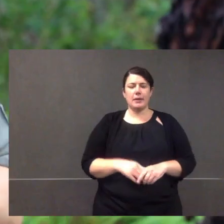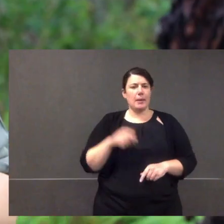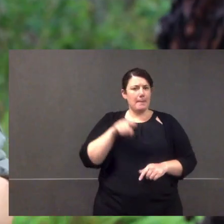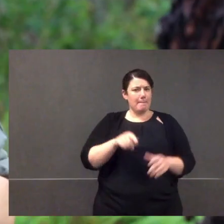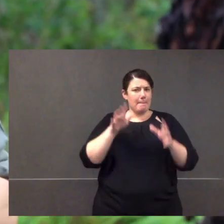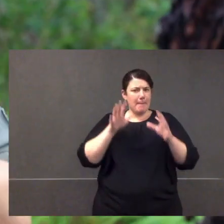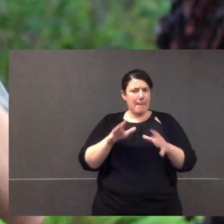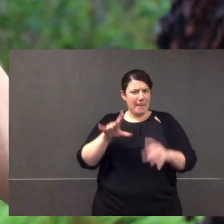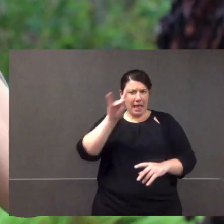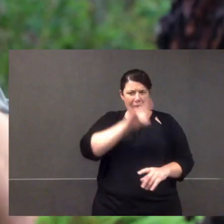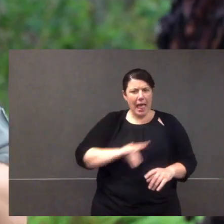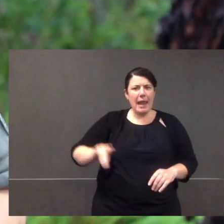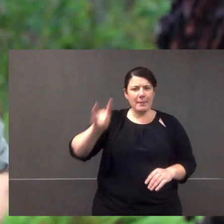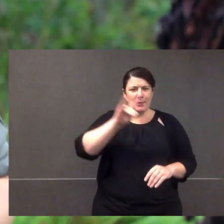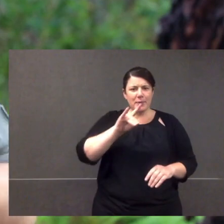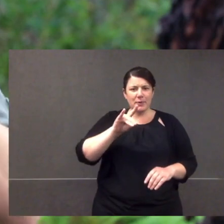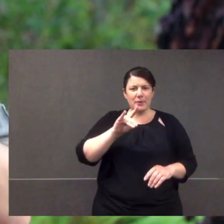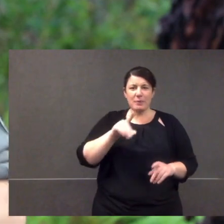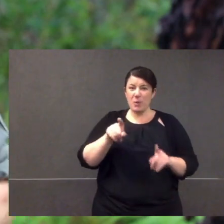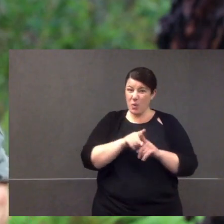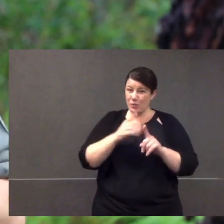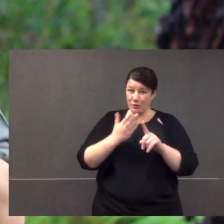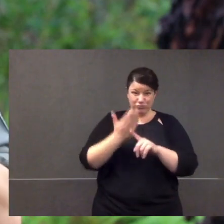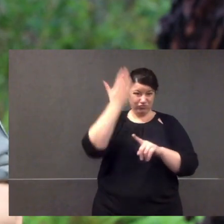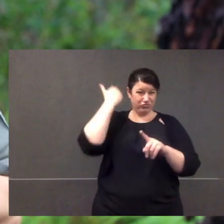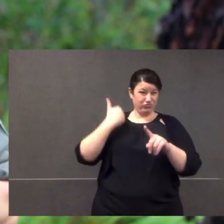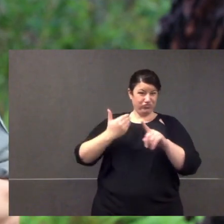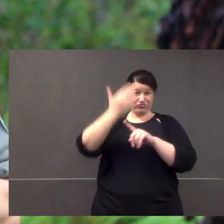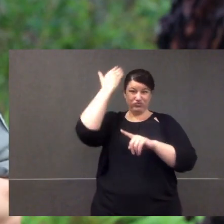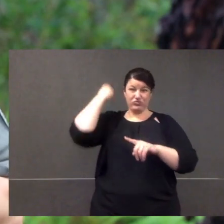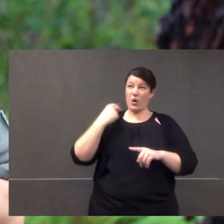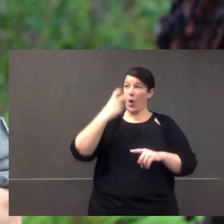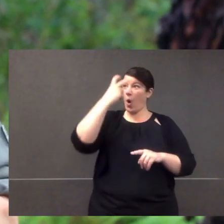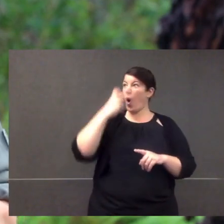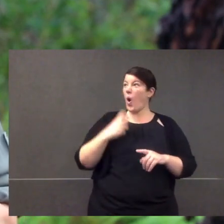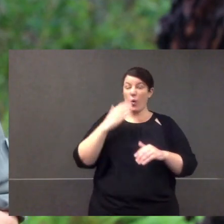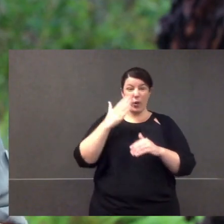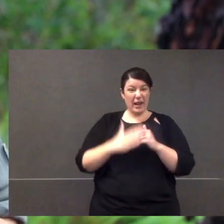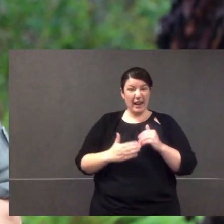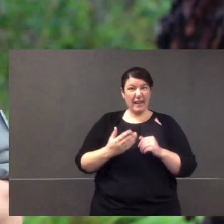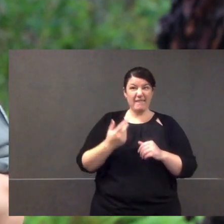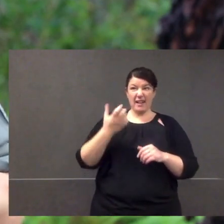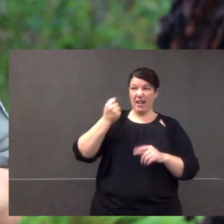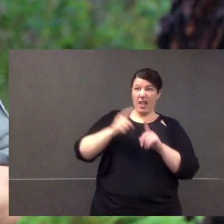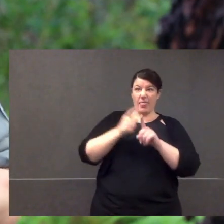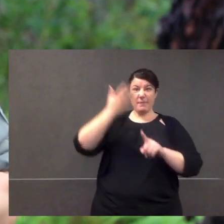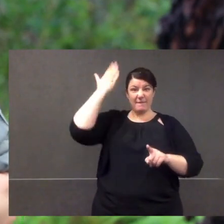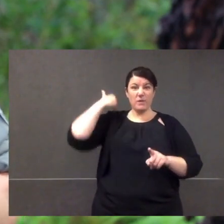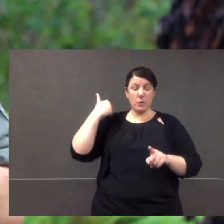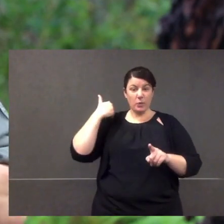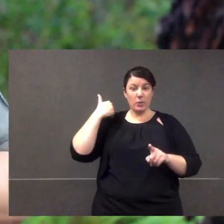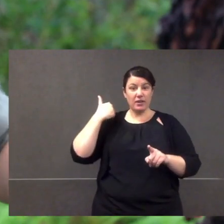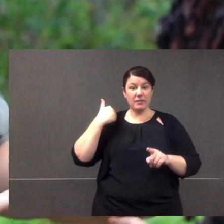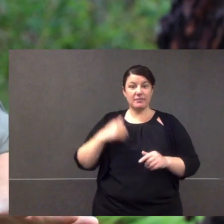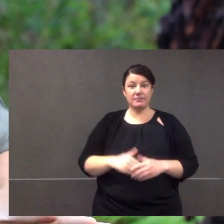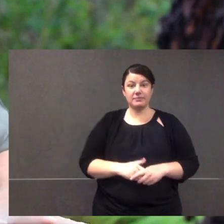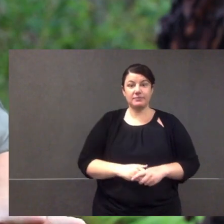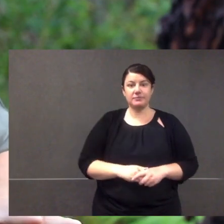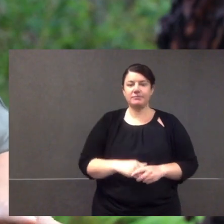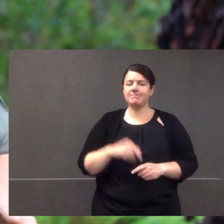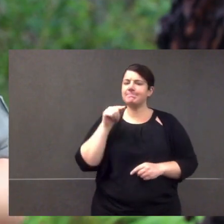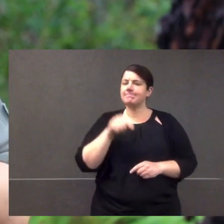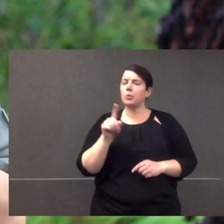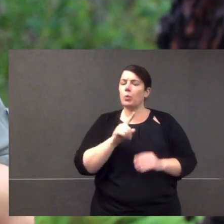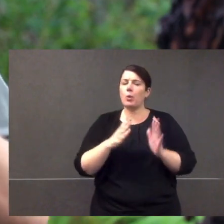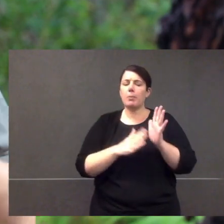Platypus are one of the strangest creatures on Earth. They're also one of the oldest mammals to have ever existed.